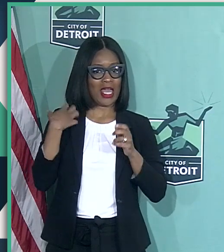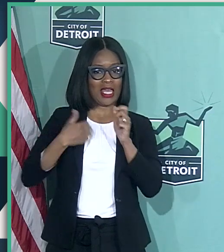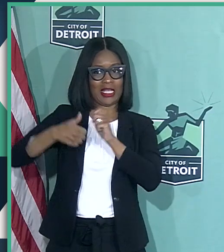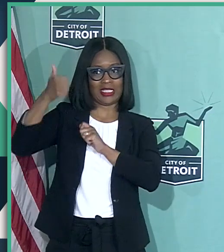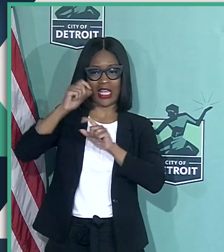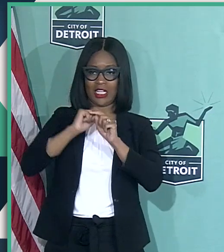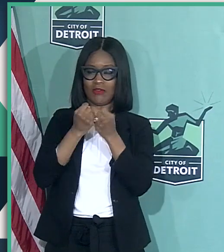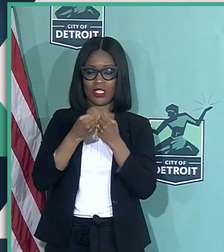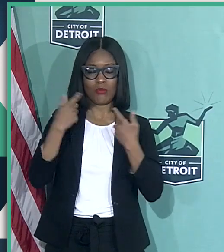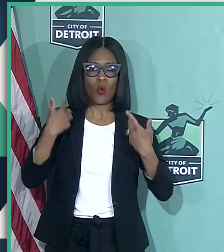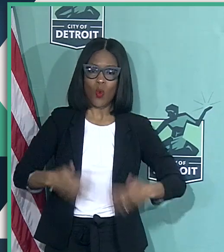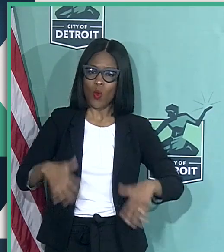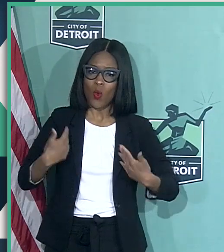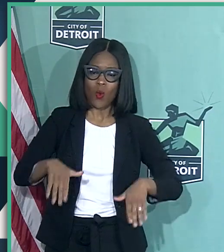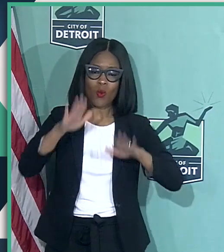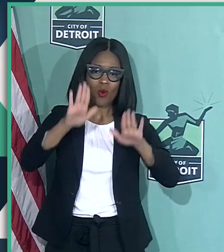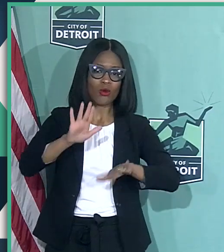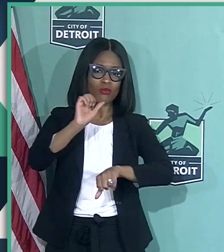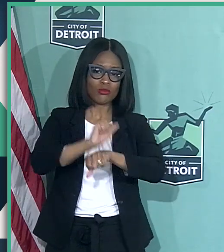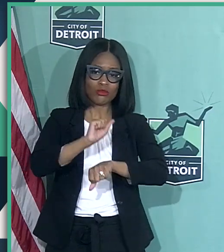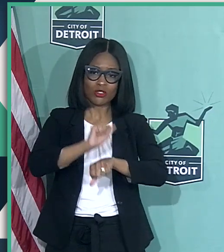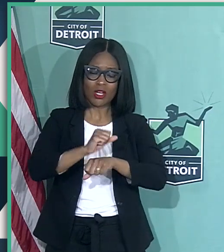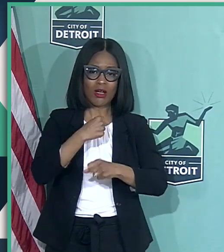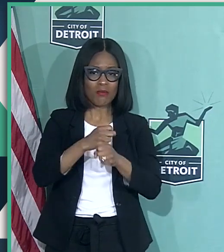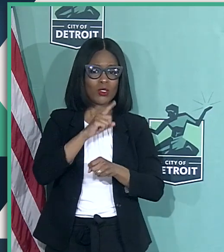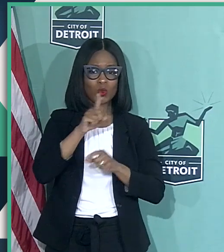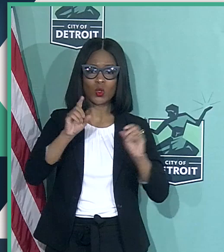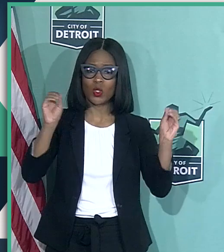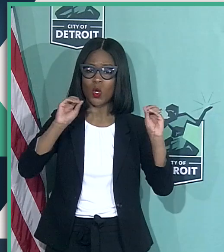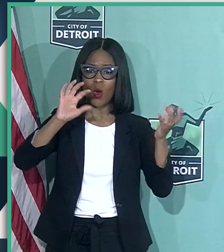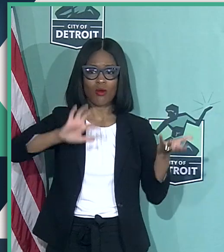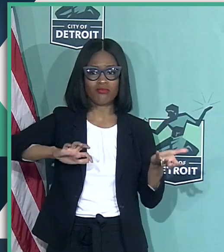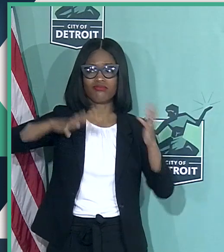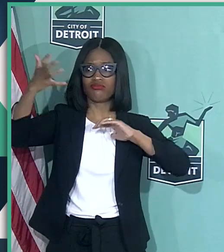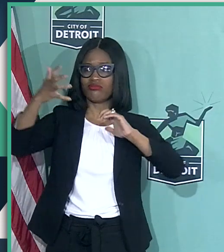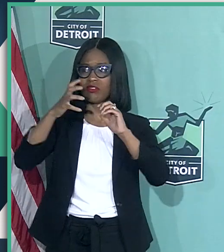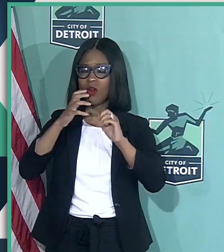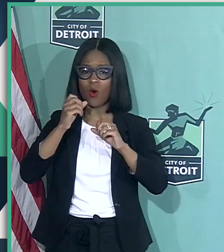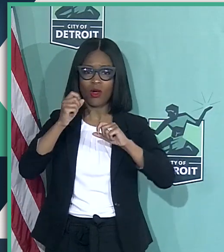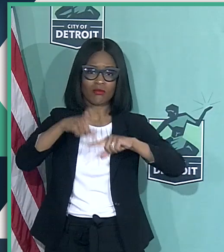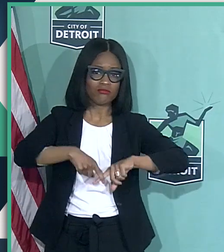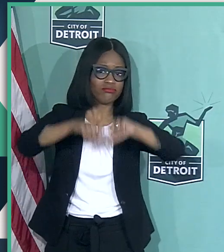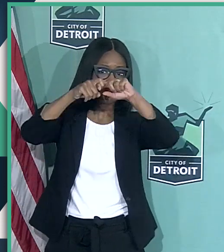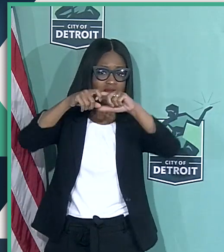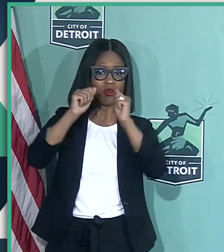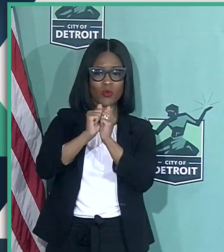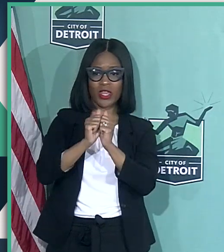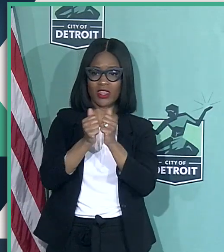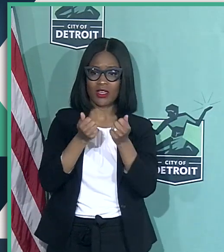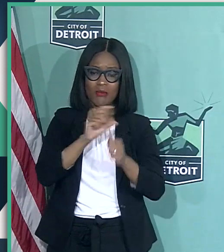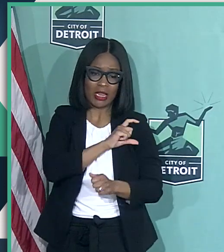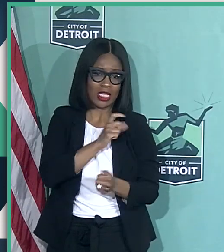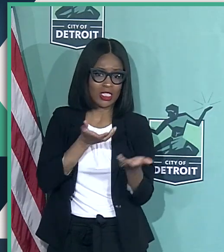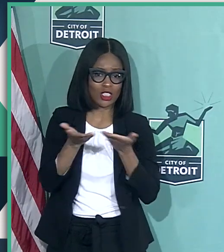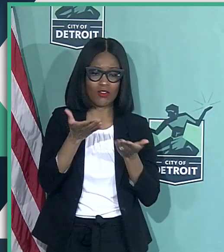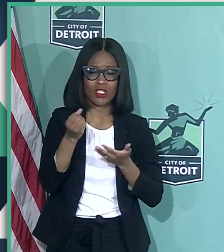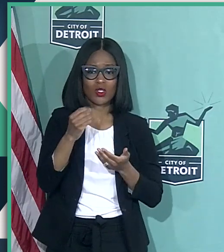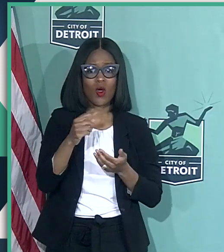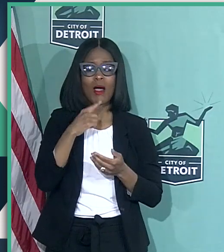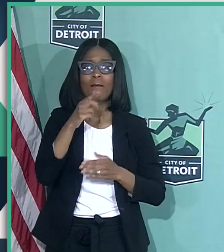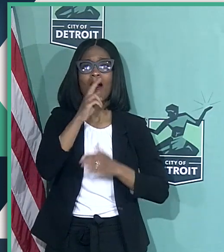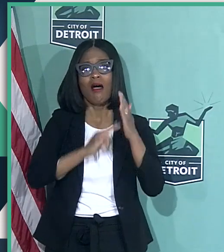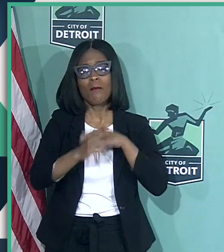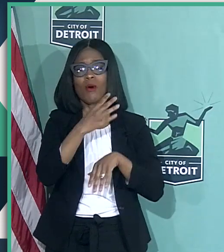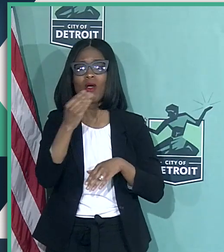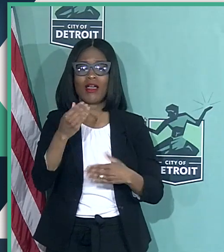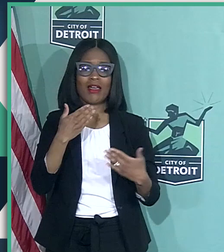marvelous job in making sure there was no disruption in service. And I'm deeply humbled and thankful for